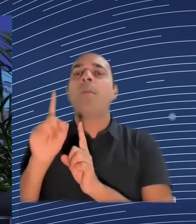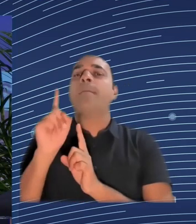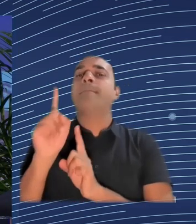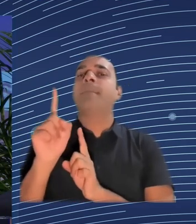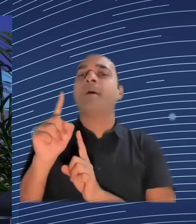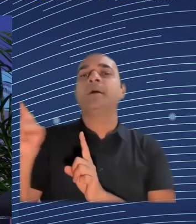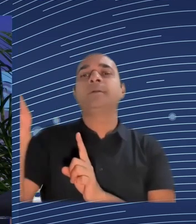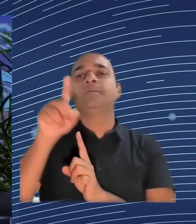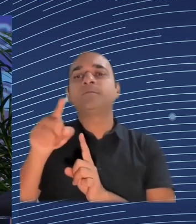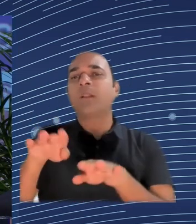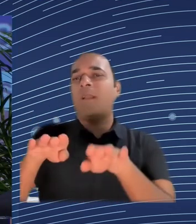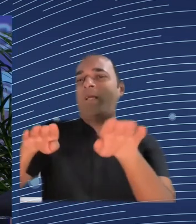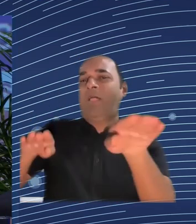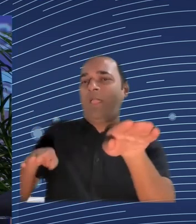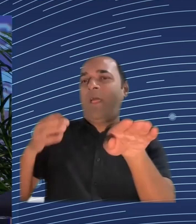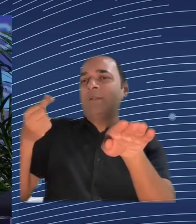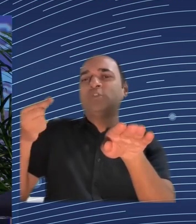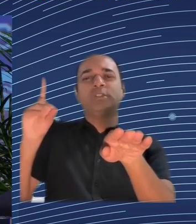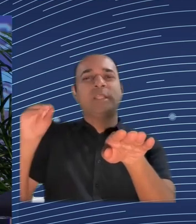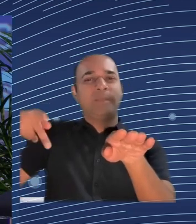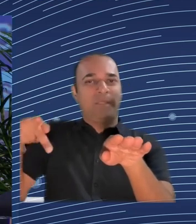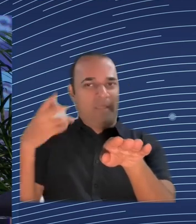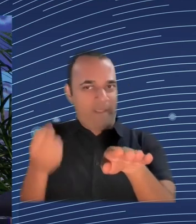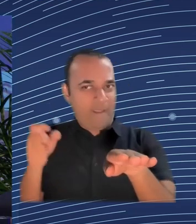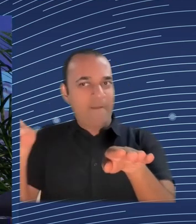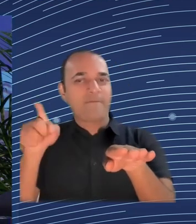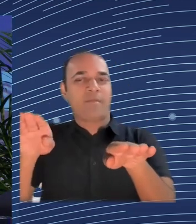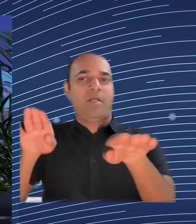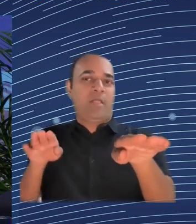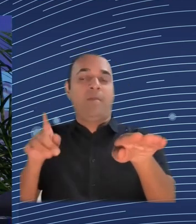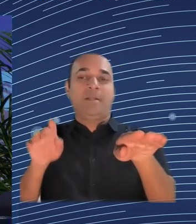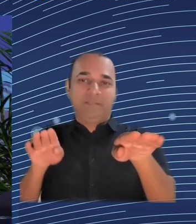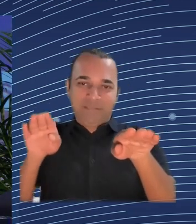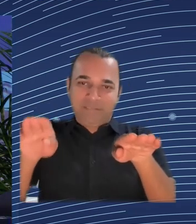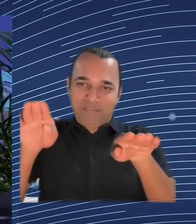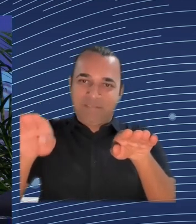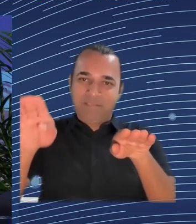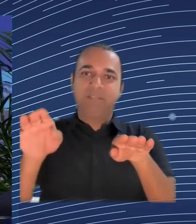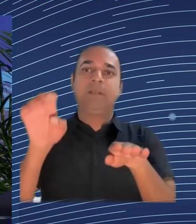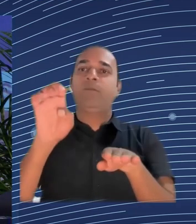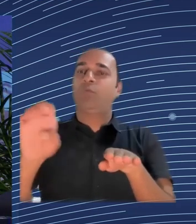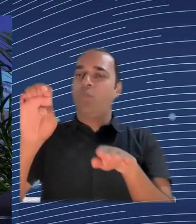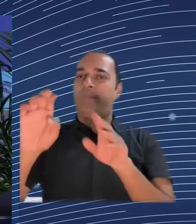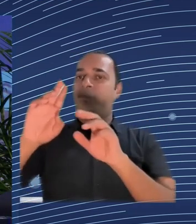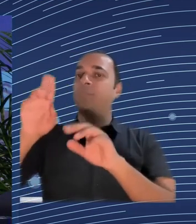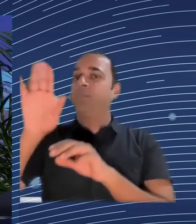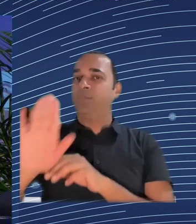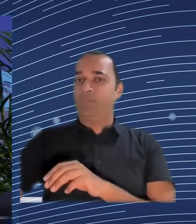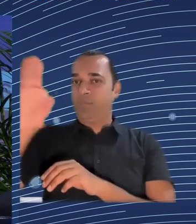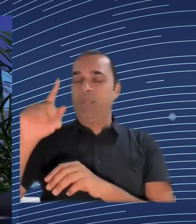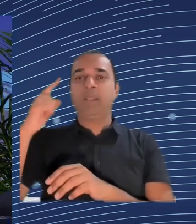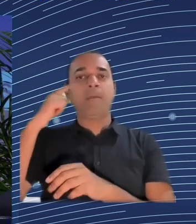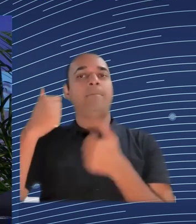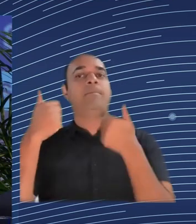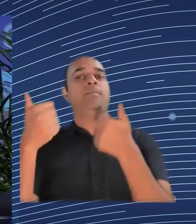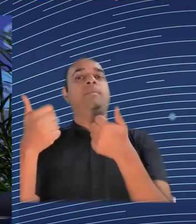in certain parts of public service and the labor market and many of the discussions. And I try to listen